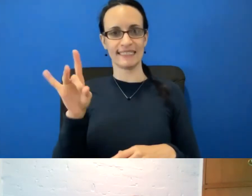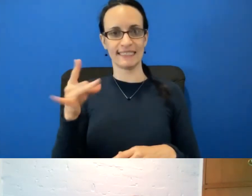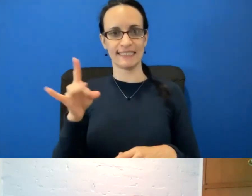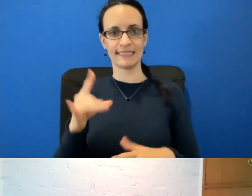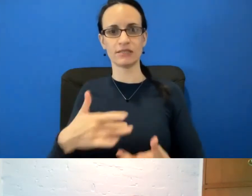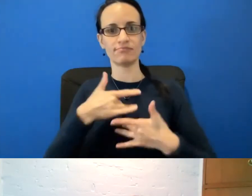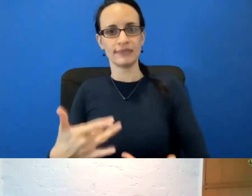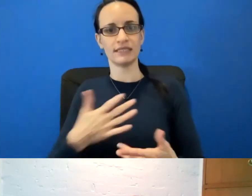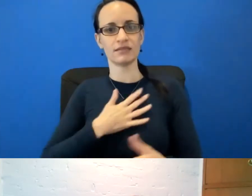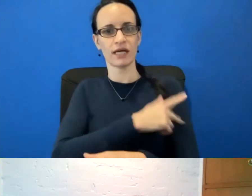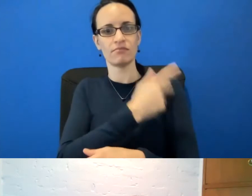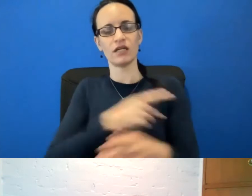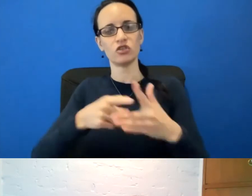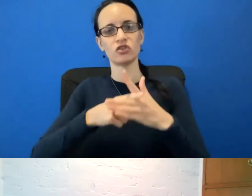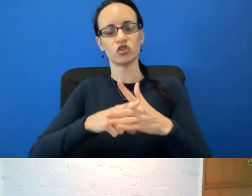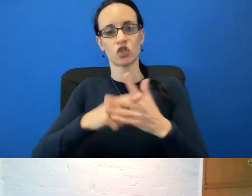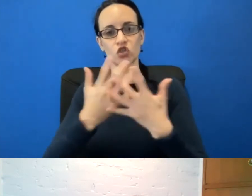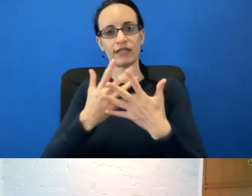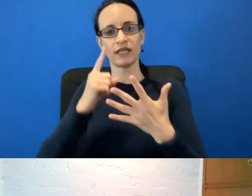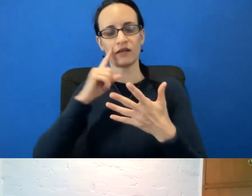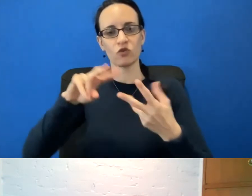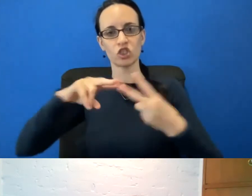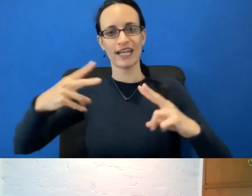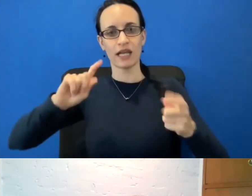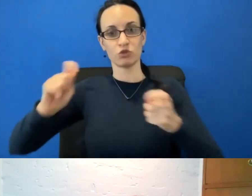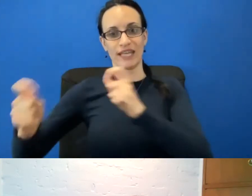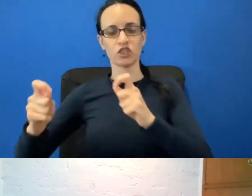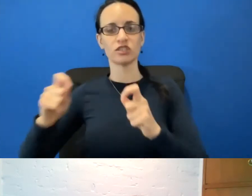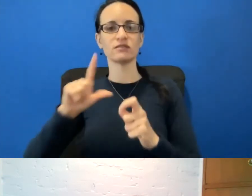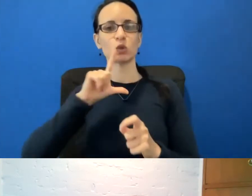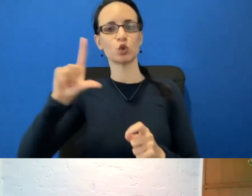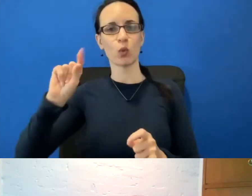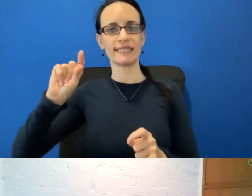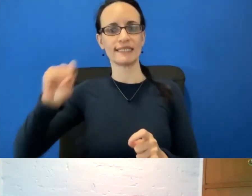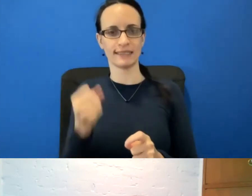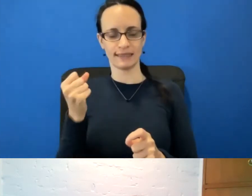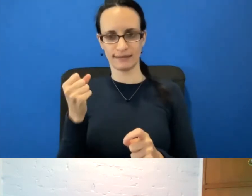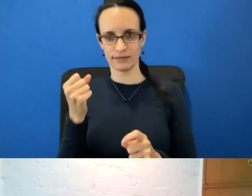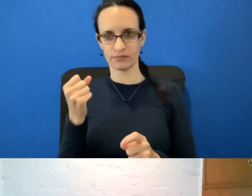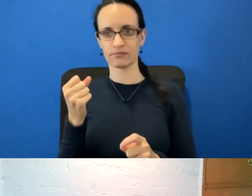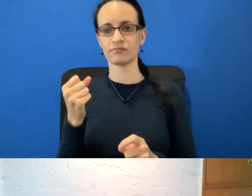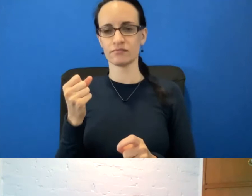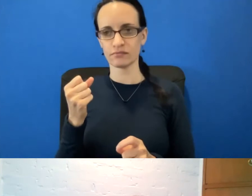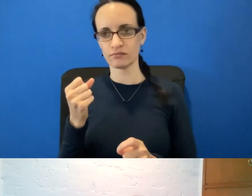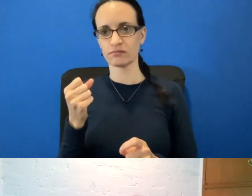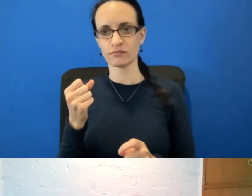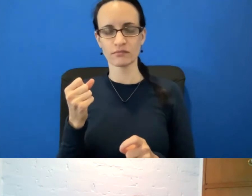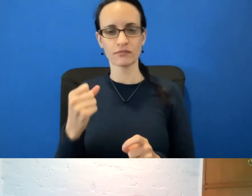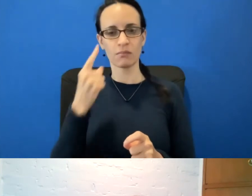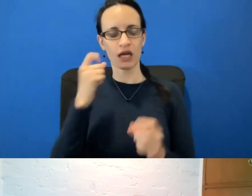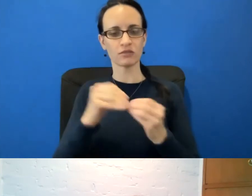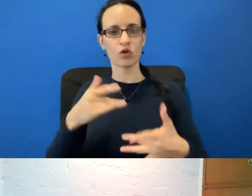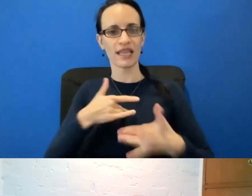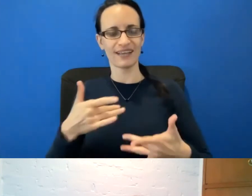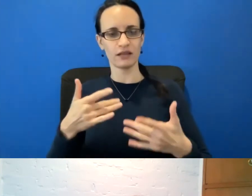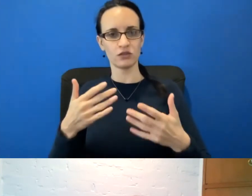getting screened for genetic mutations in their 20s because they feel that's when they will likely do something about it. But it